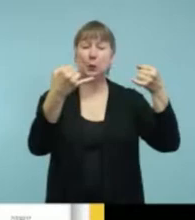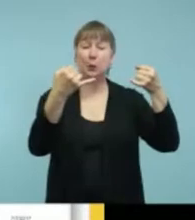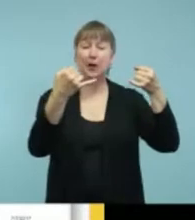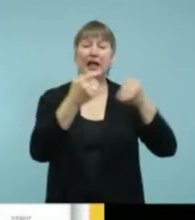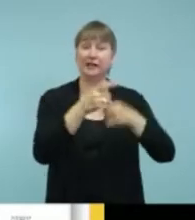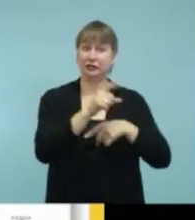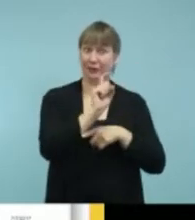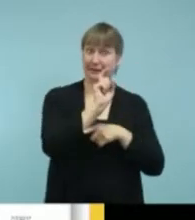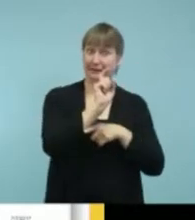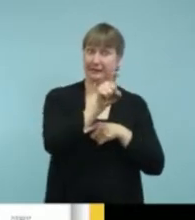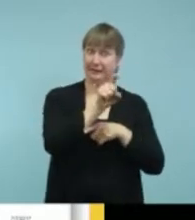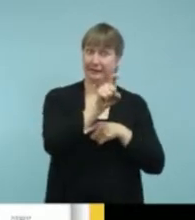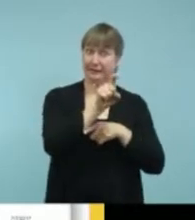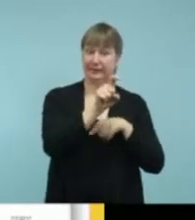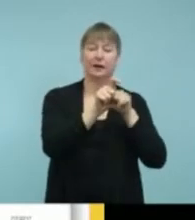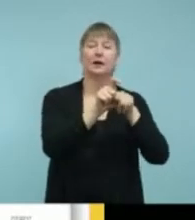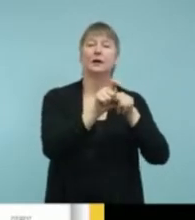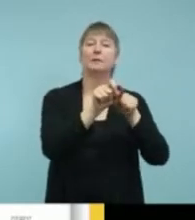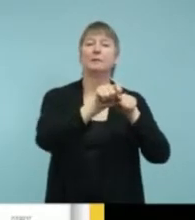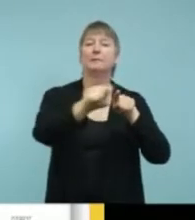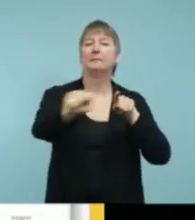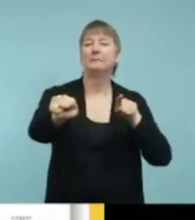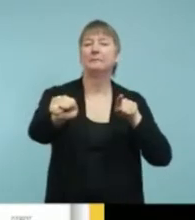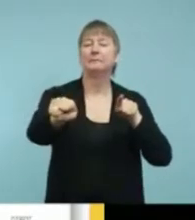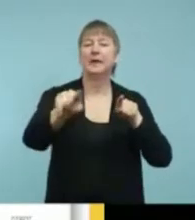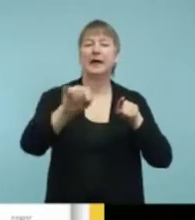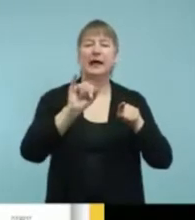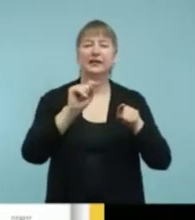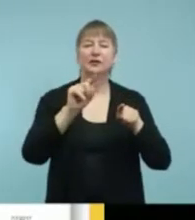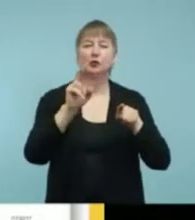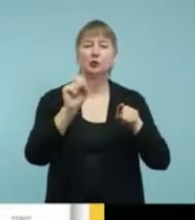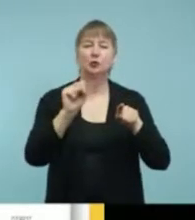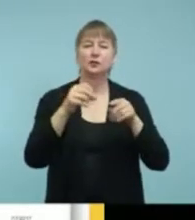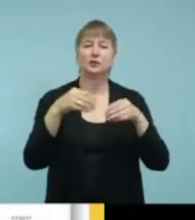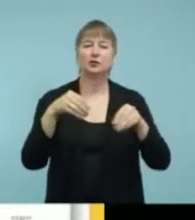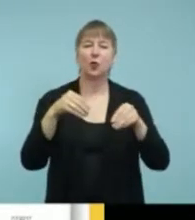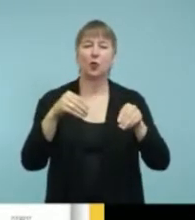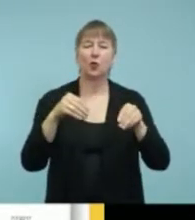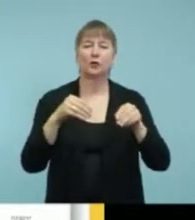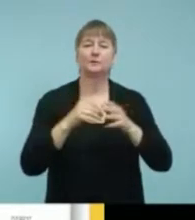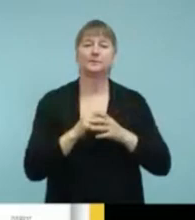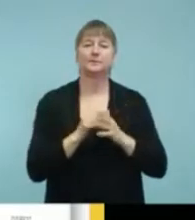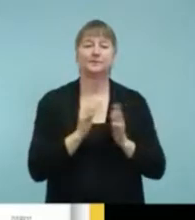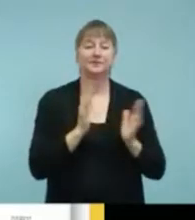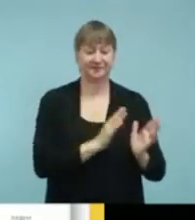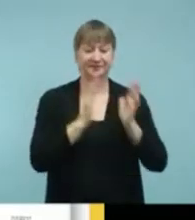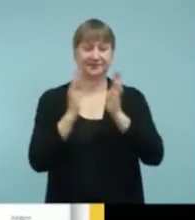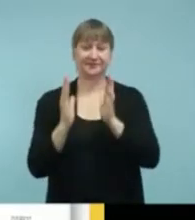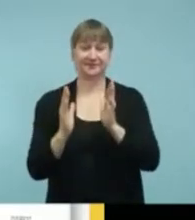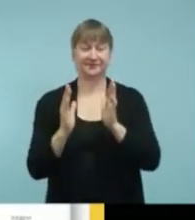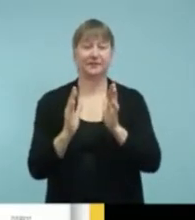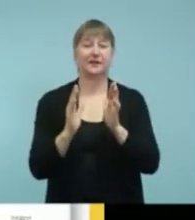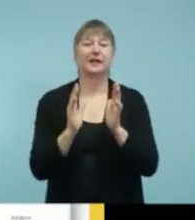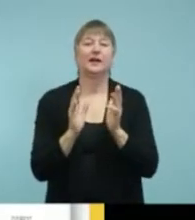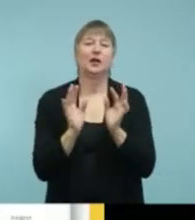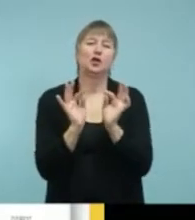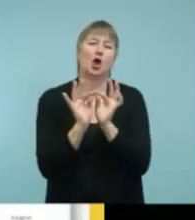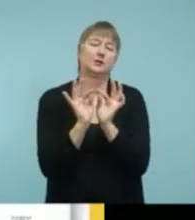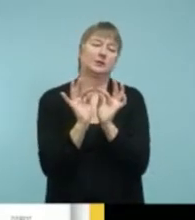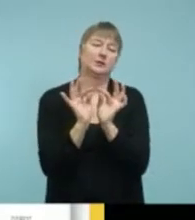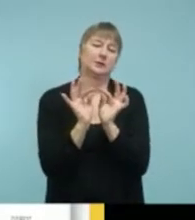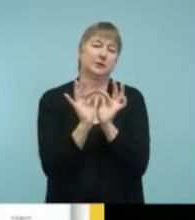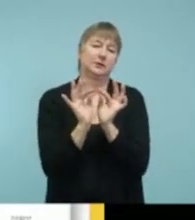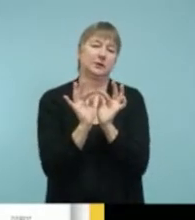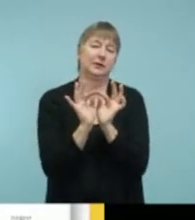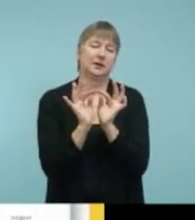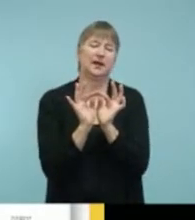that title, it'll send you straight to the iTunes store. The next column is the cost. Now understand that